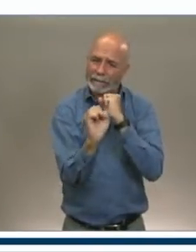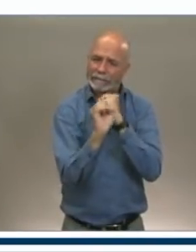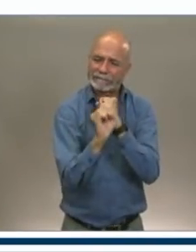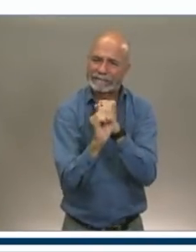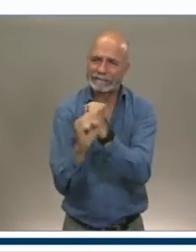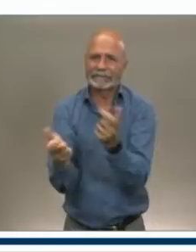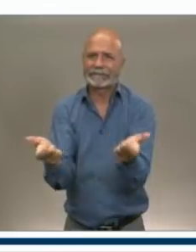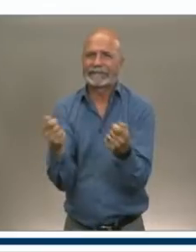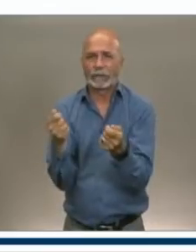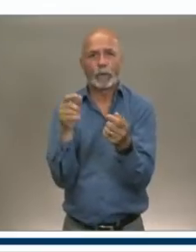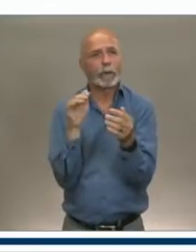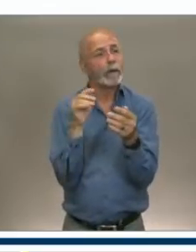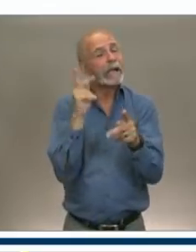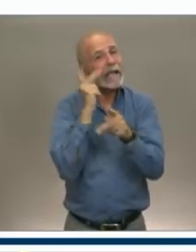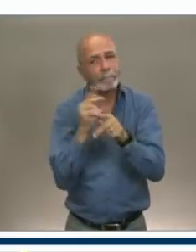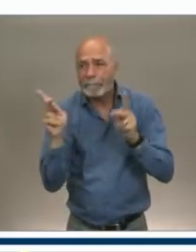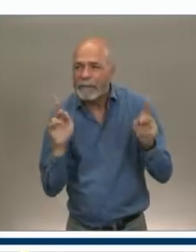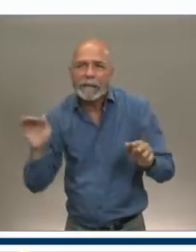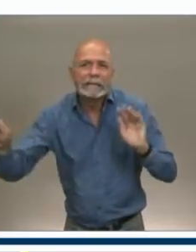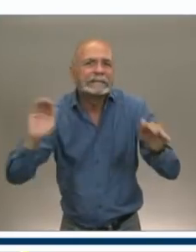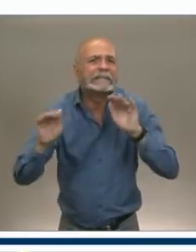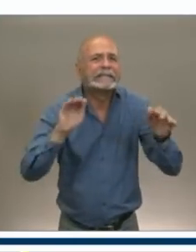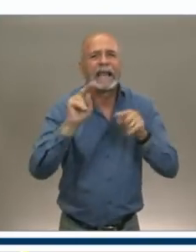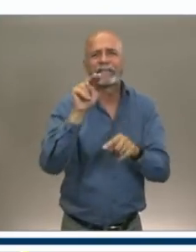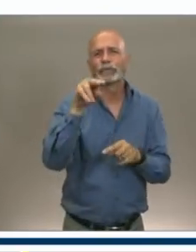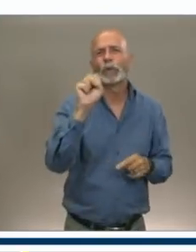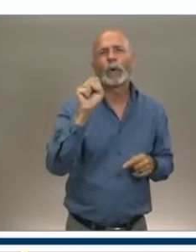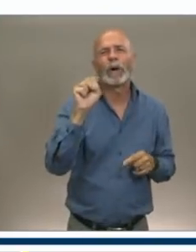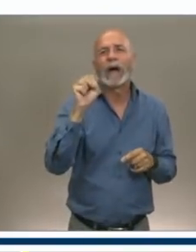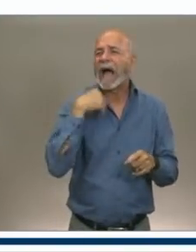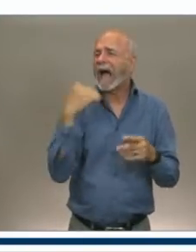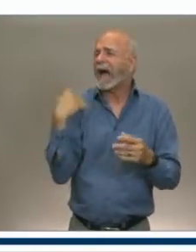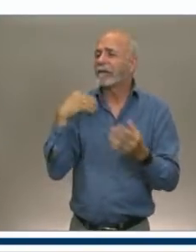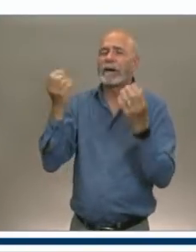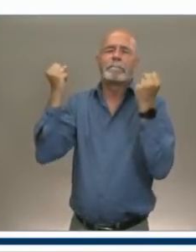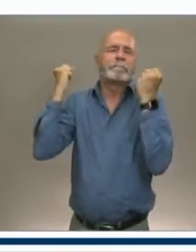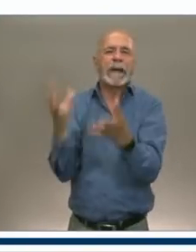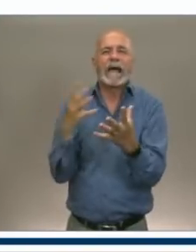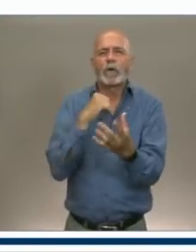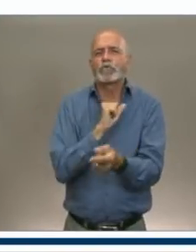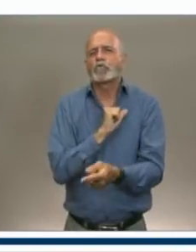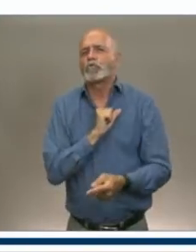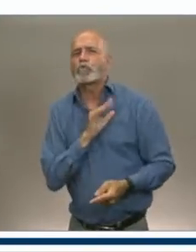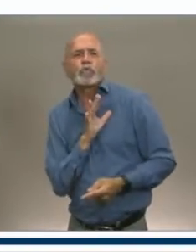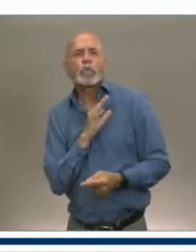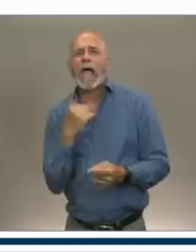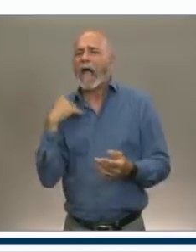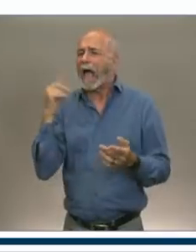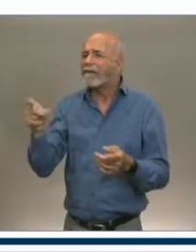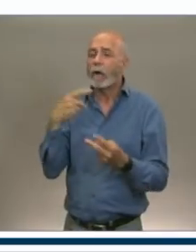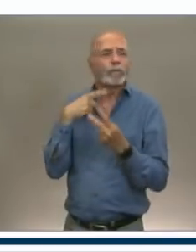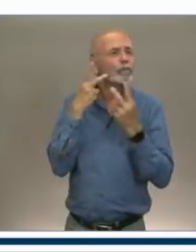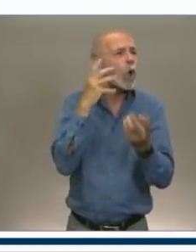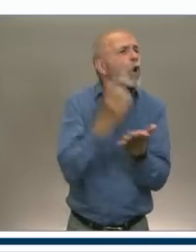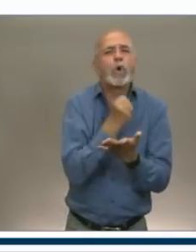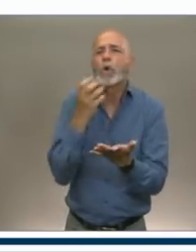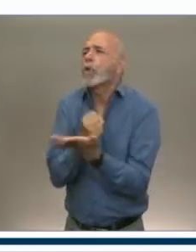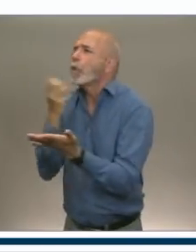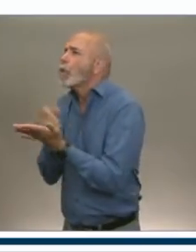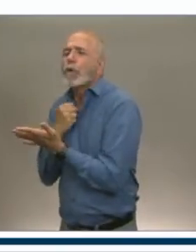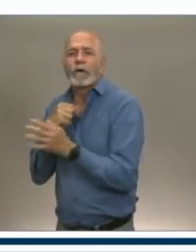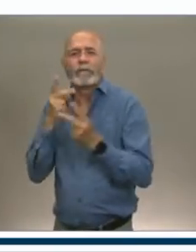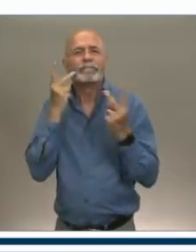Canadians that because Nova Scotia has so much to offer, it deserves more than one trip. Future campaigns will be targeted